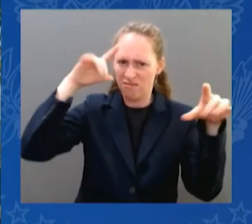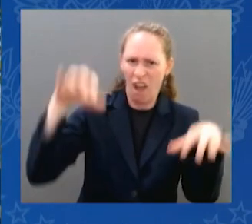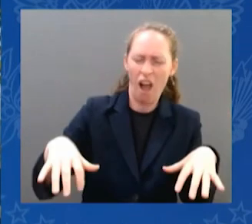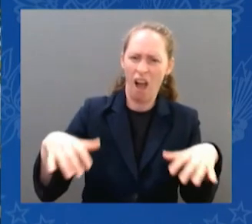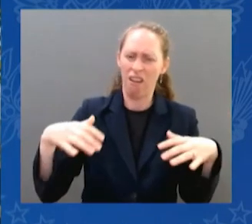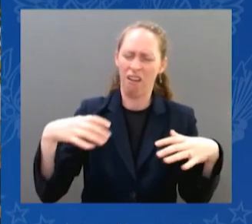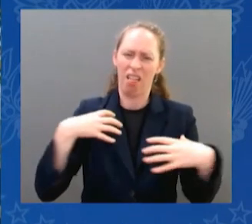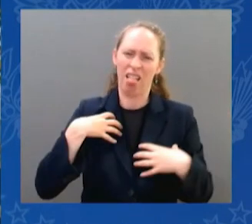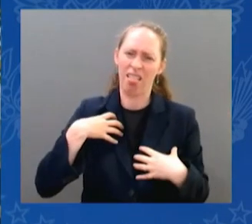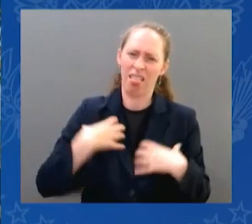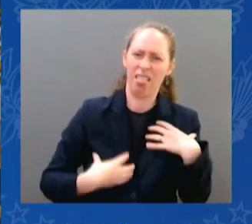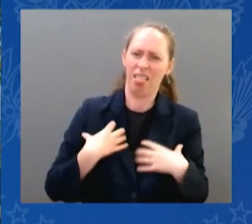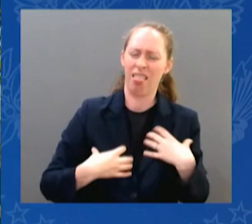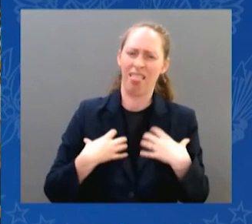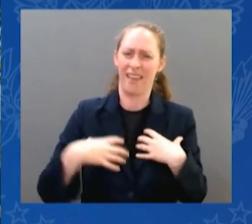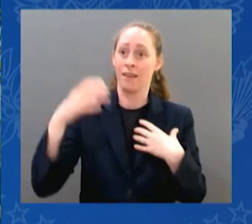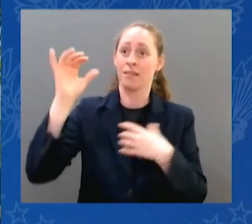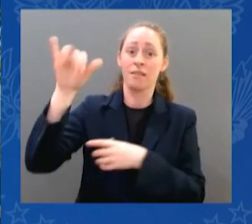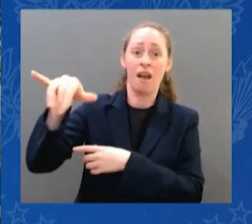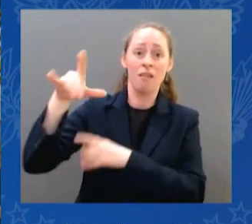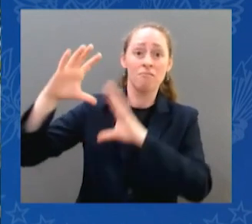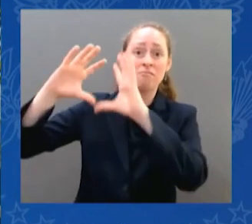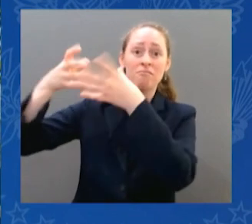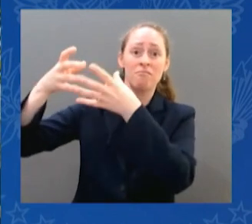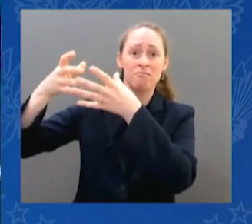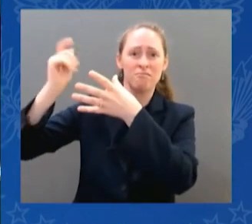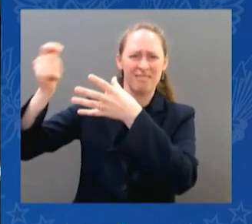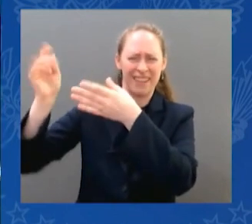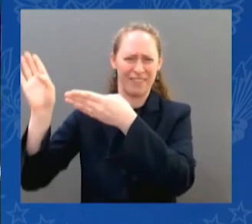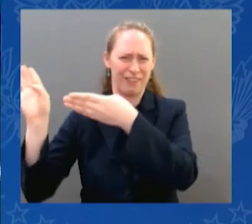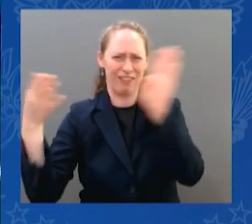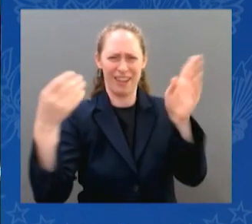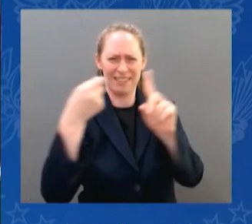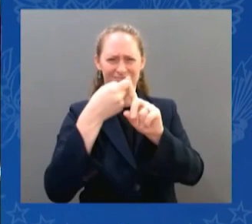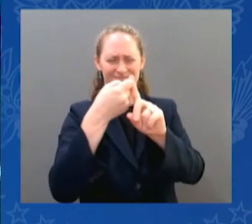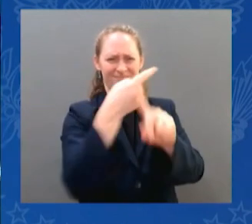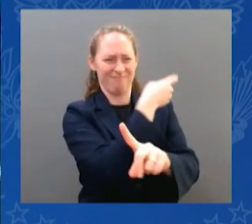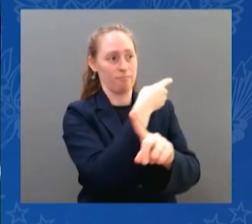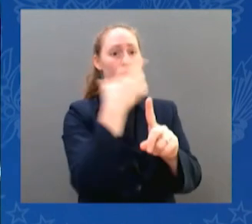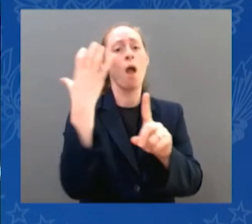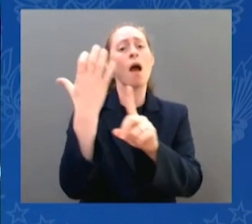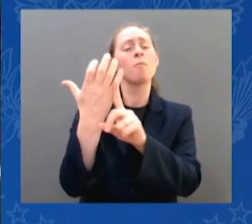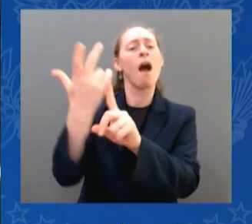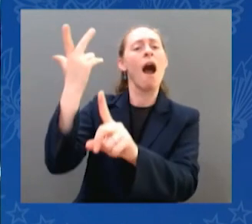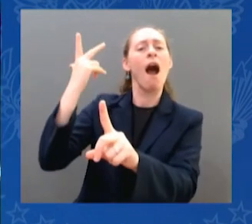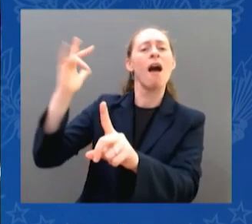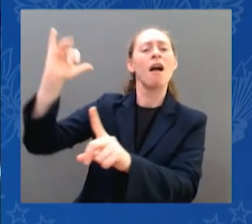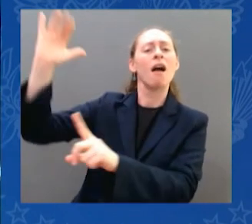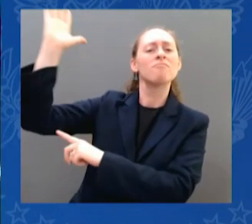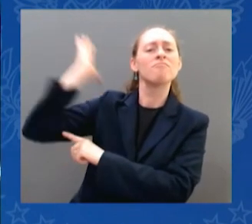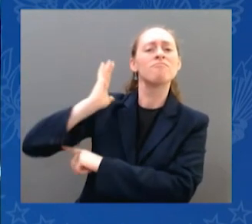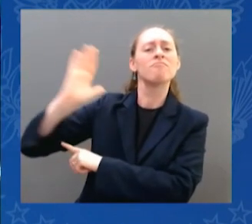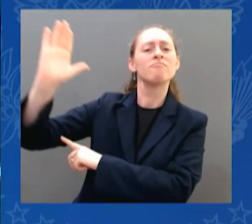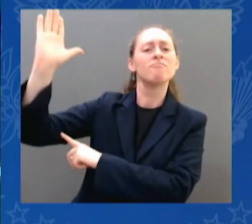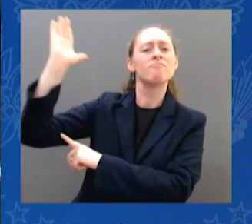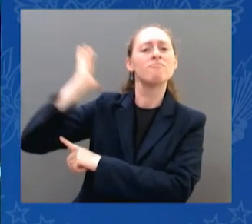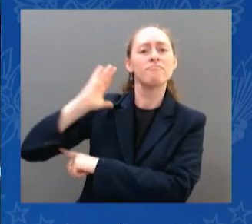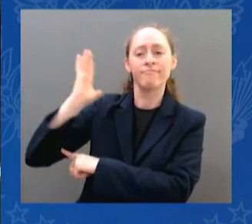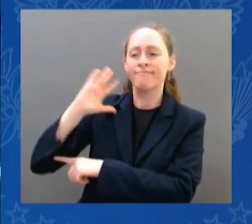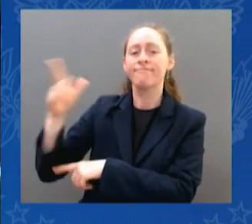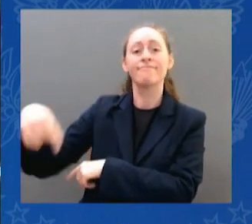less autonomy, and politicians invading the most personal decisions that not only women, but we'll find if they expand